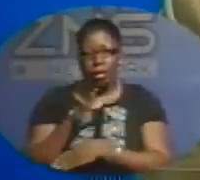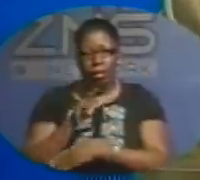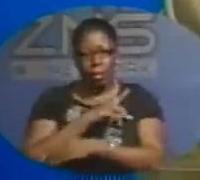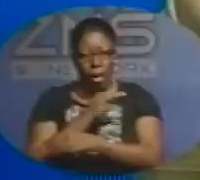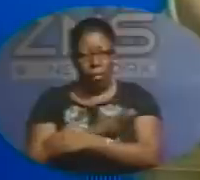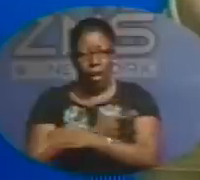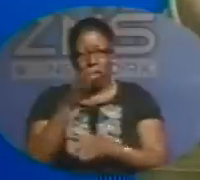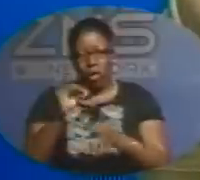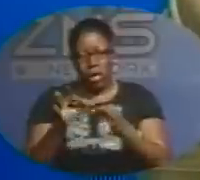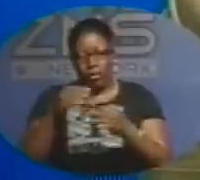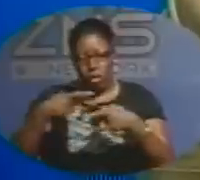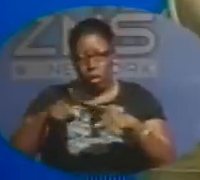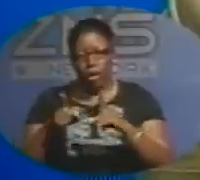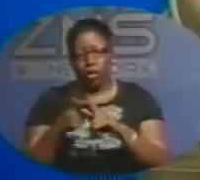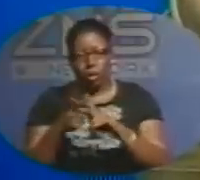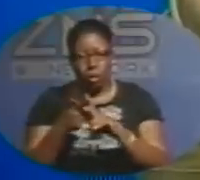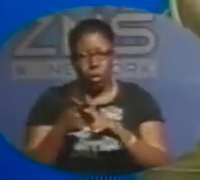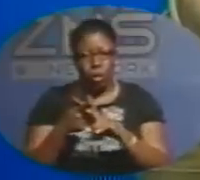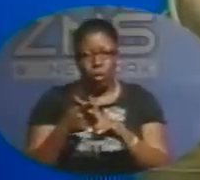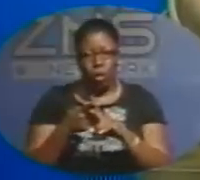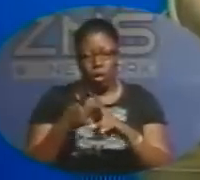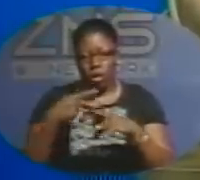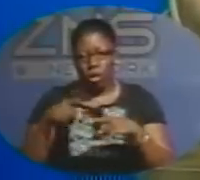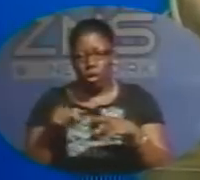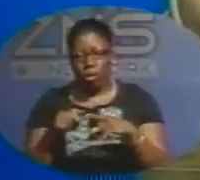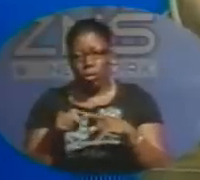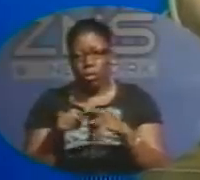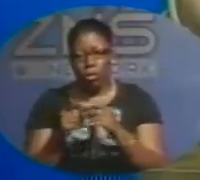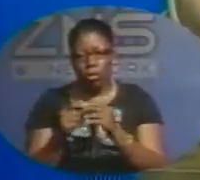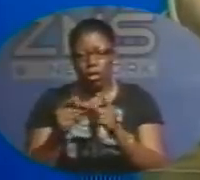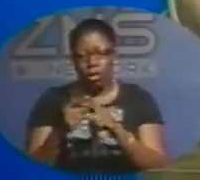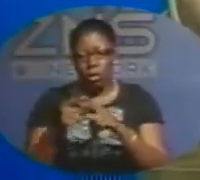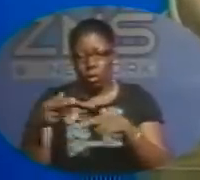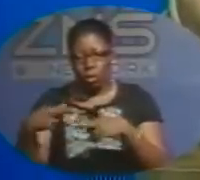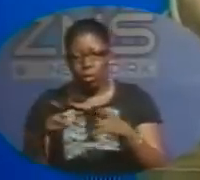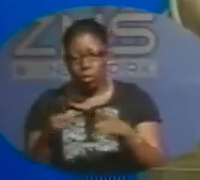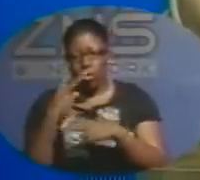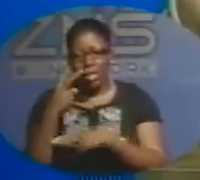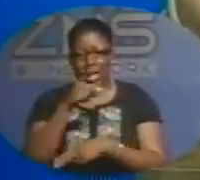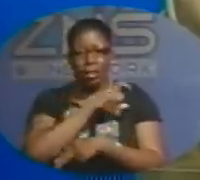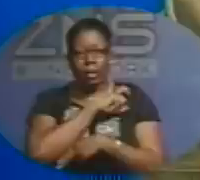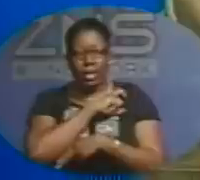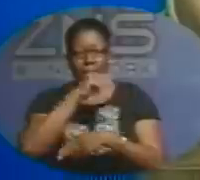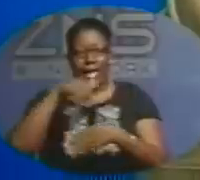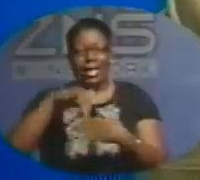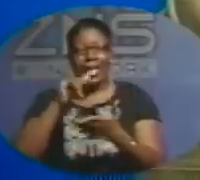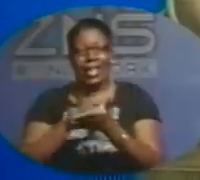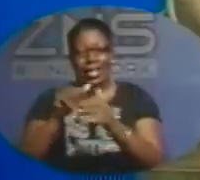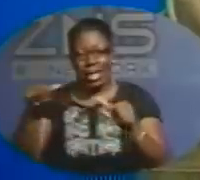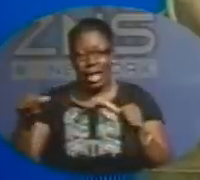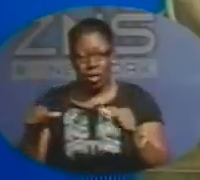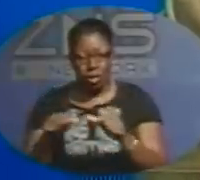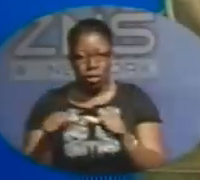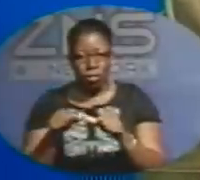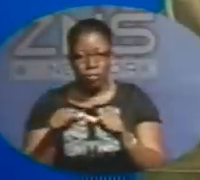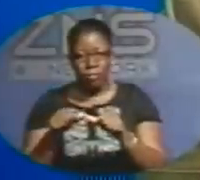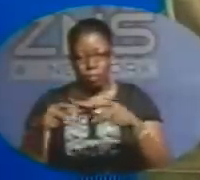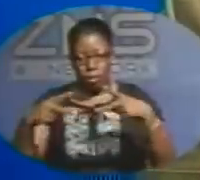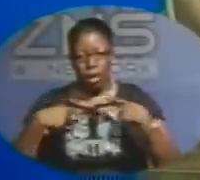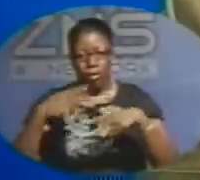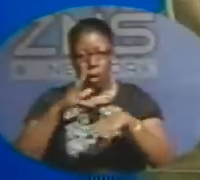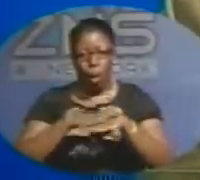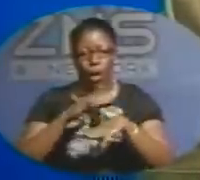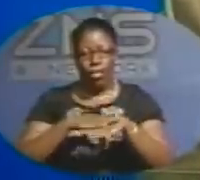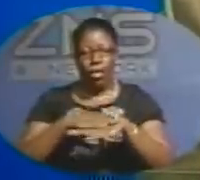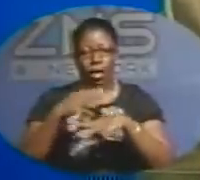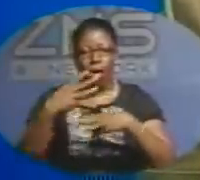if you went or if you go to A&E, you would find there are officers in that area. We have on those wards,